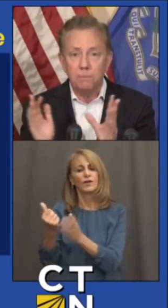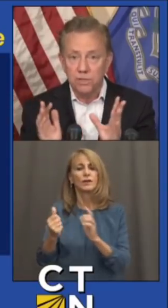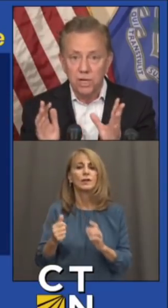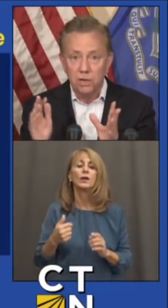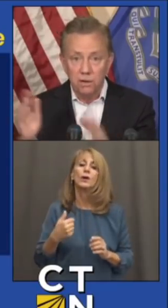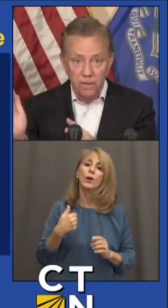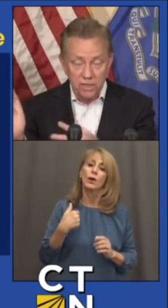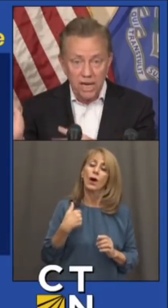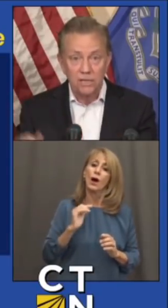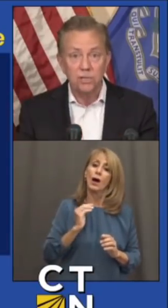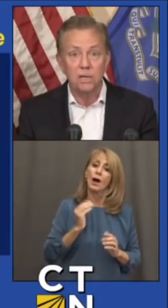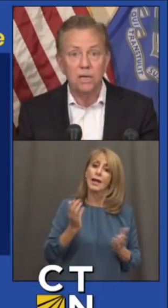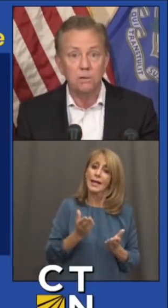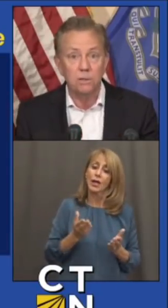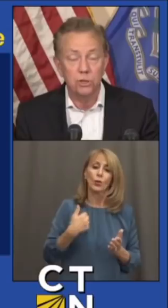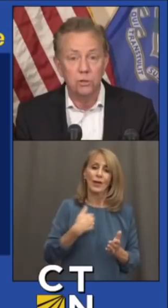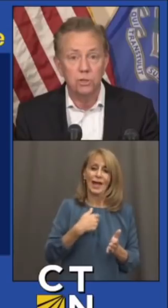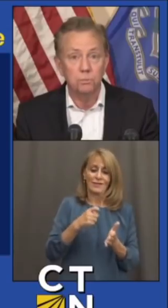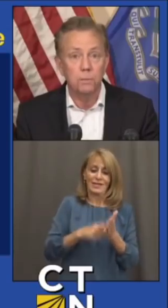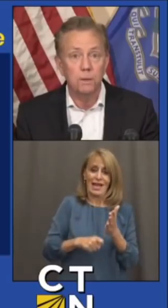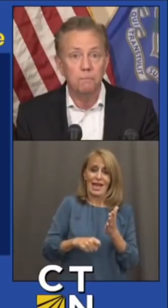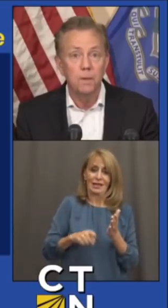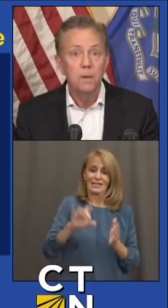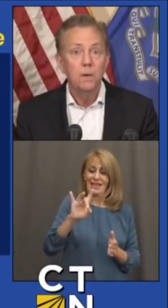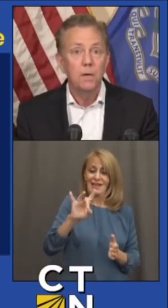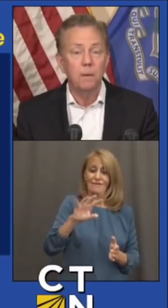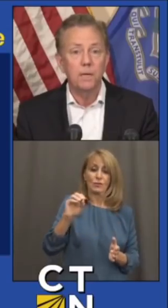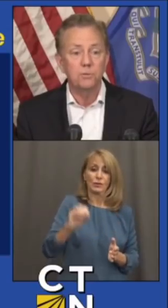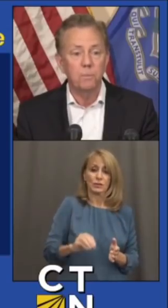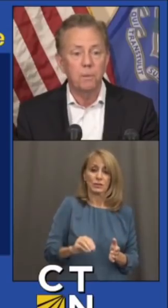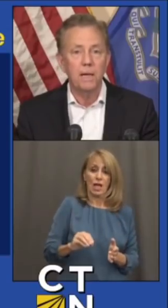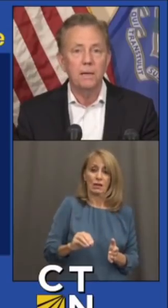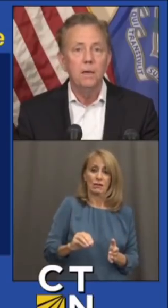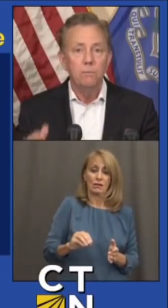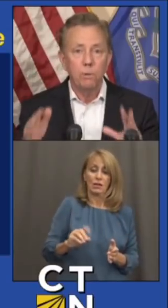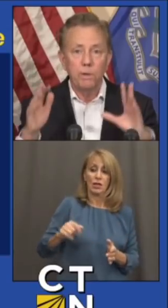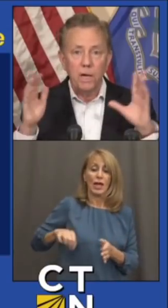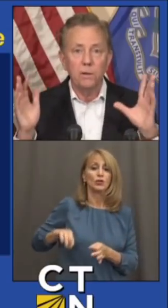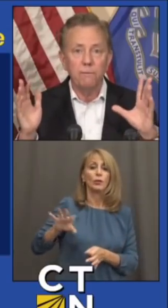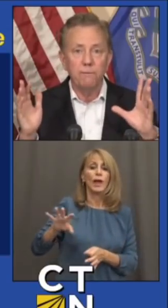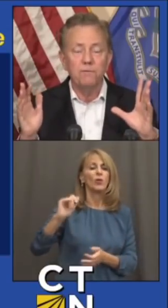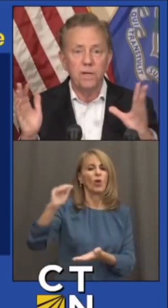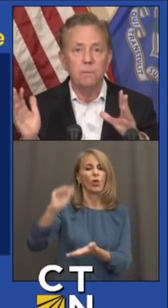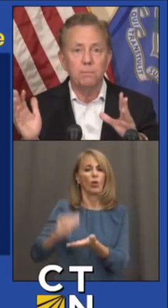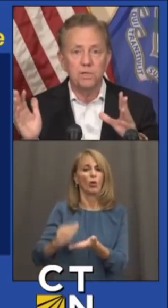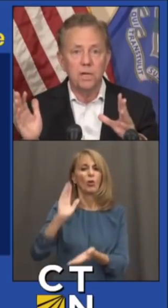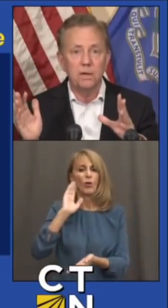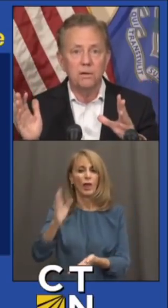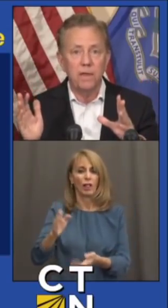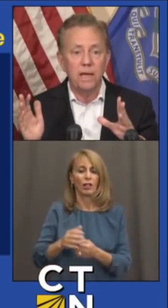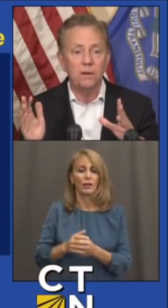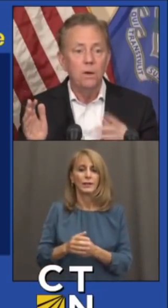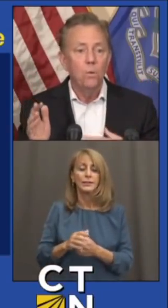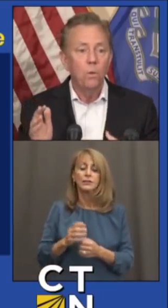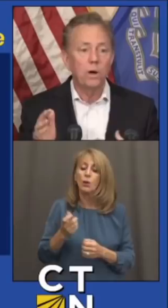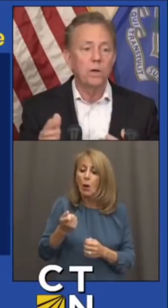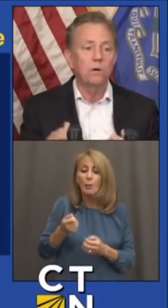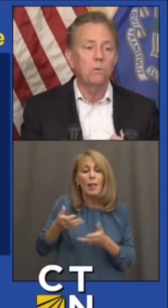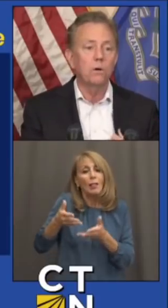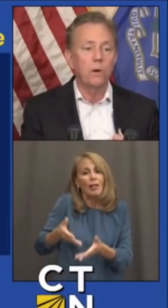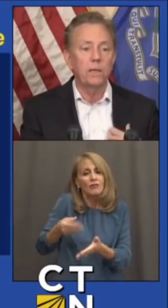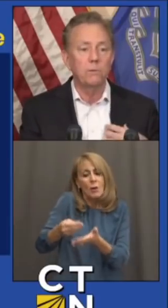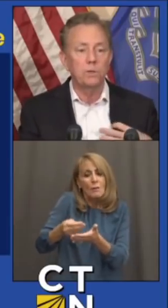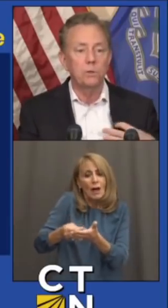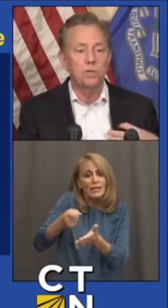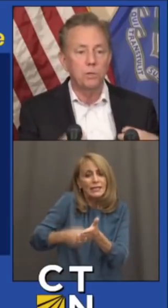85 percent of the tax that health insurance companies were paying. But with the other 15 percent of that, we're